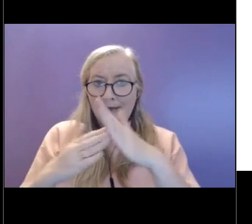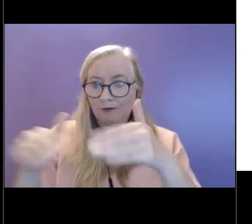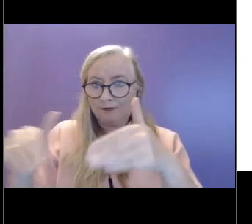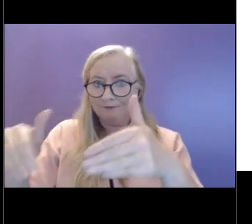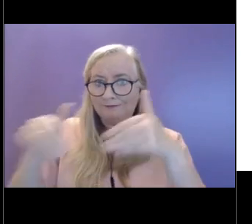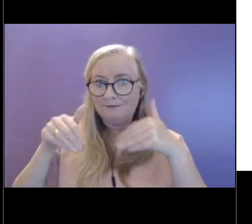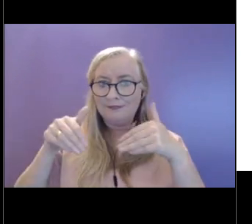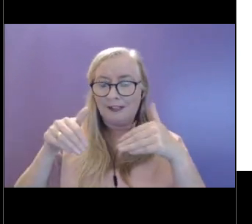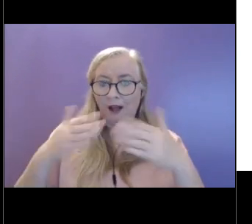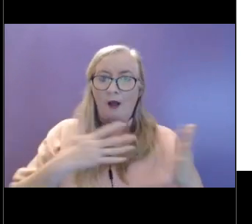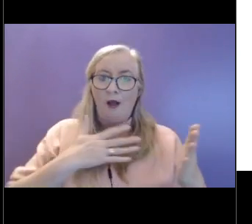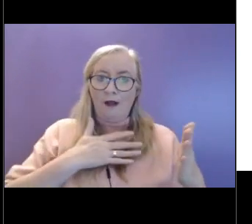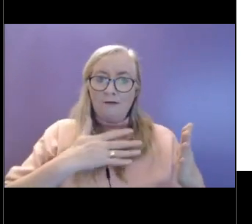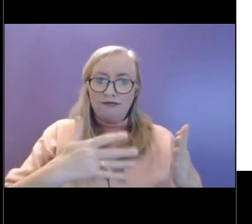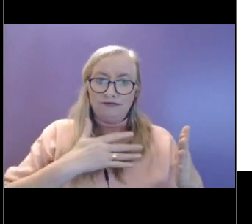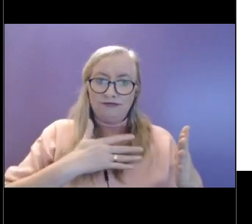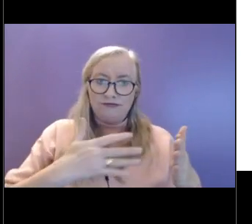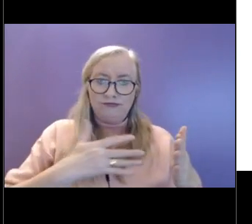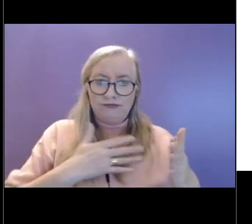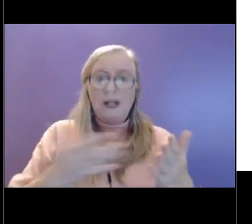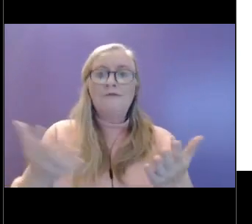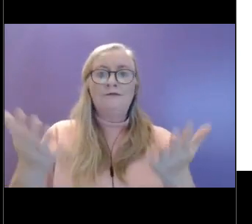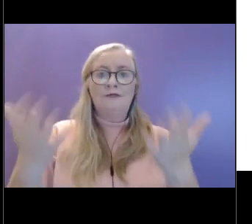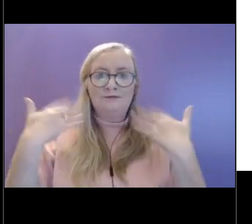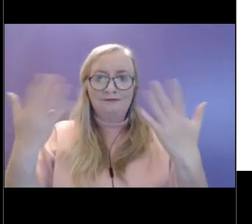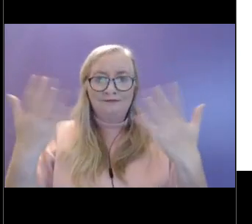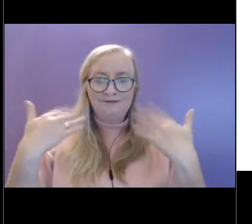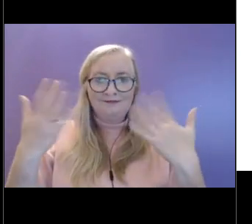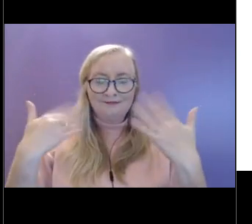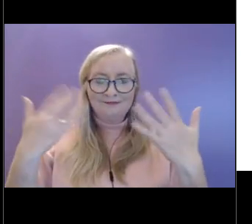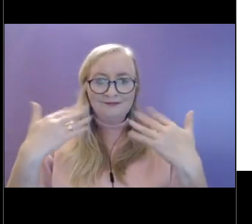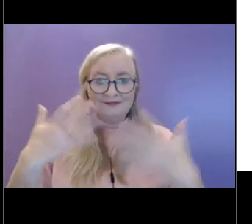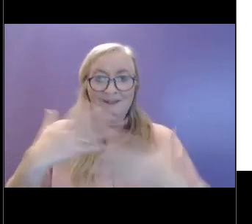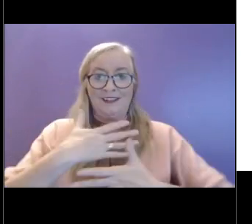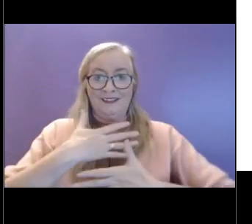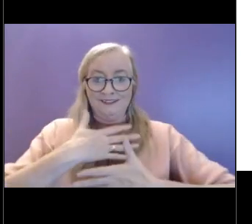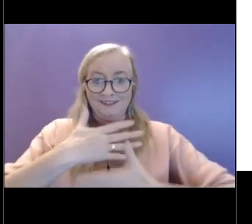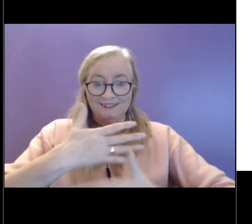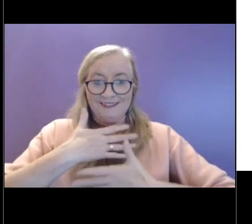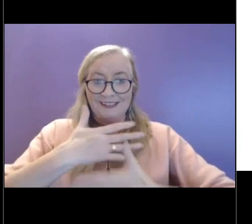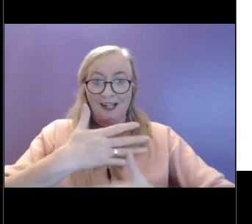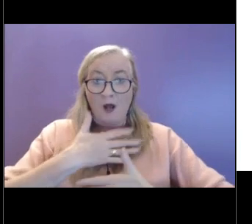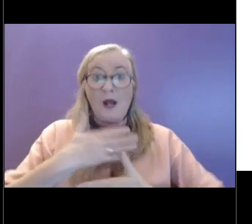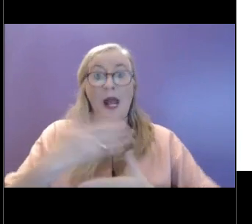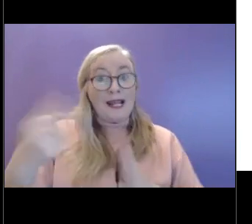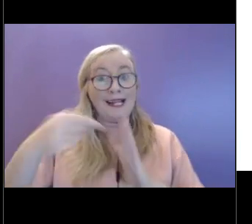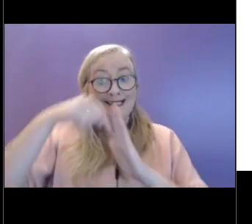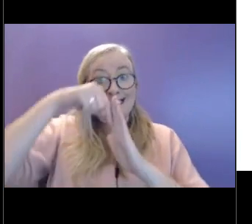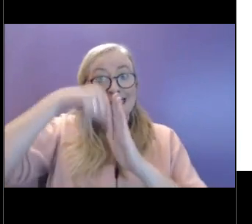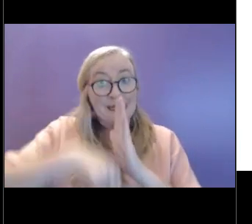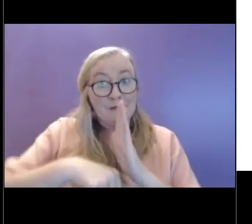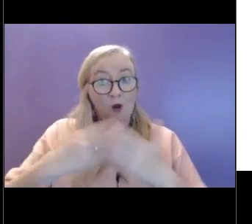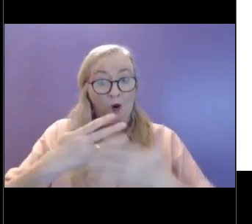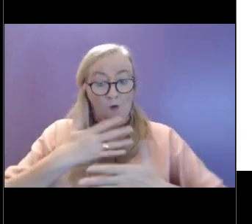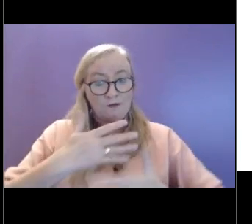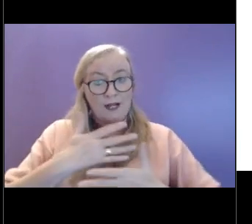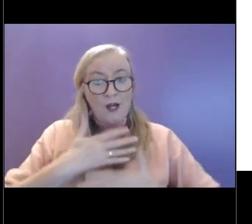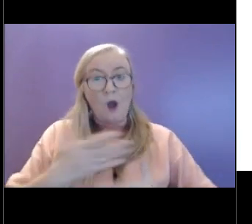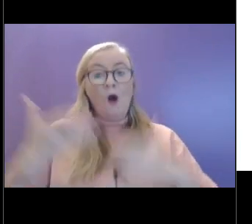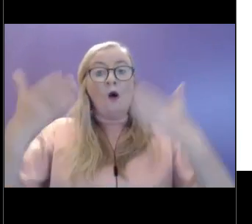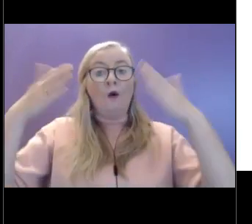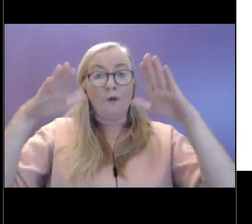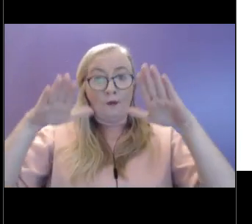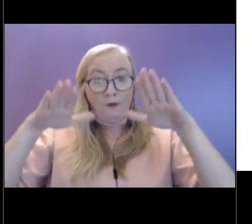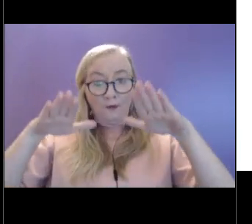deep breaths, get the kind of blood oxygen. We'll see the little arrow that says blood oxygen, because actually deep breathing can really help bring everything back down